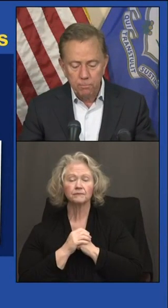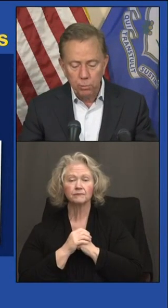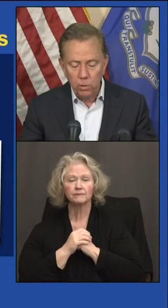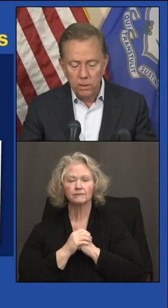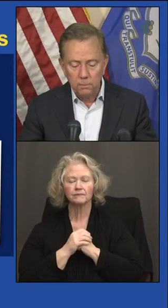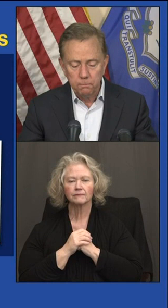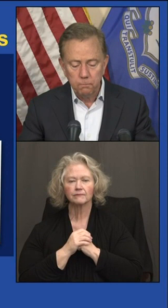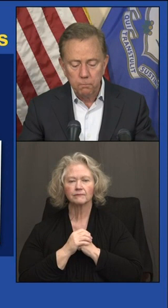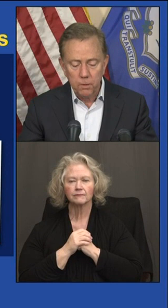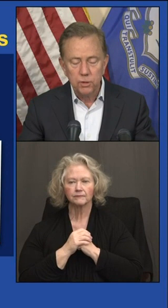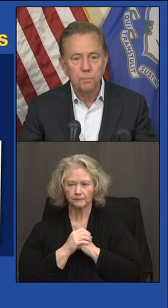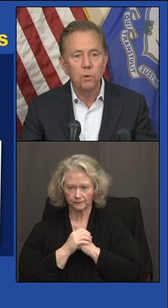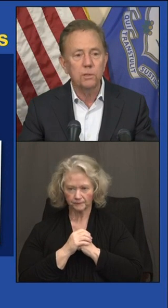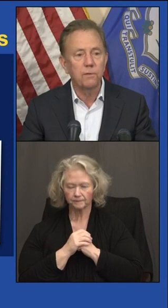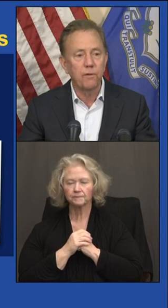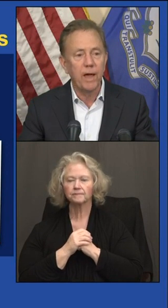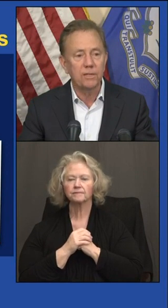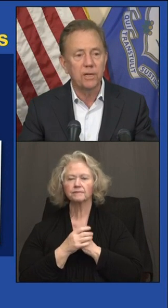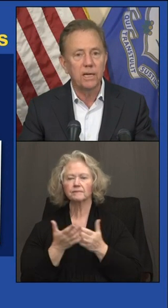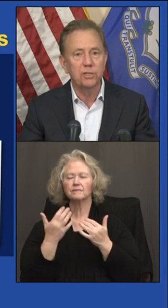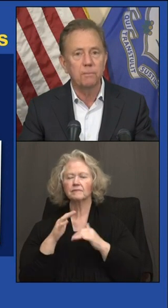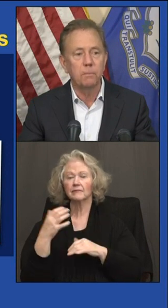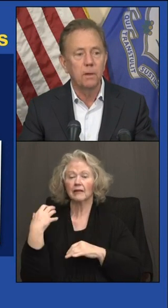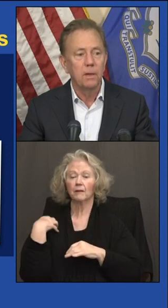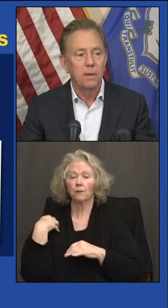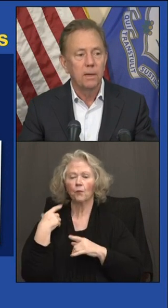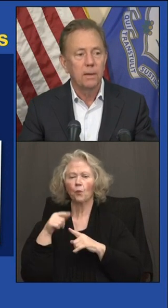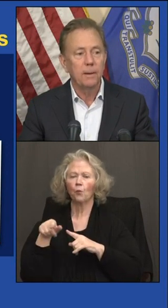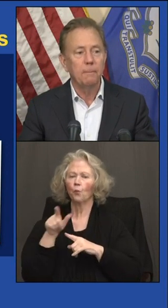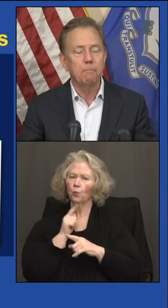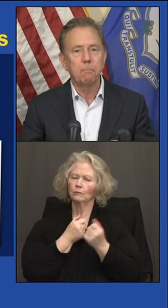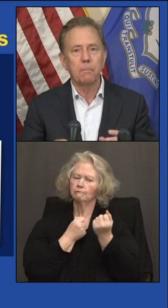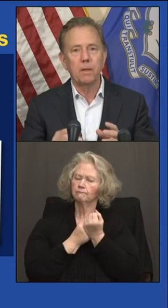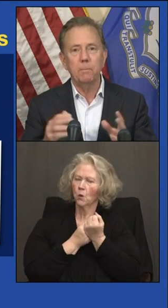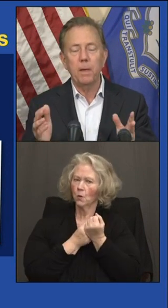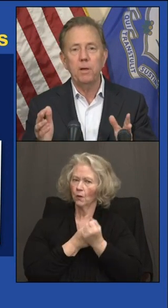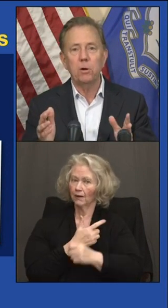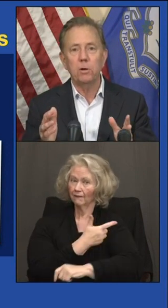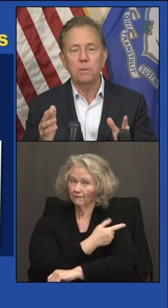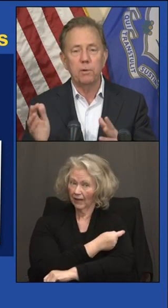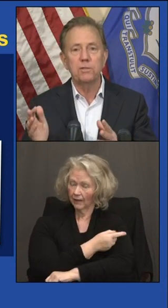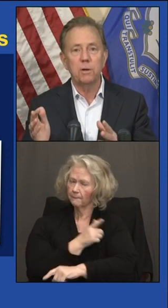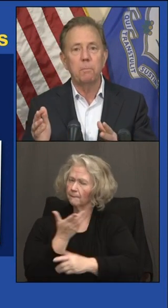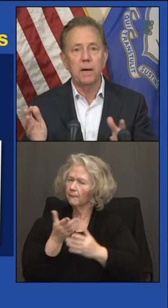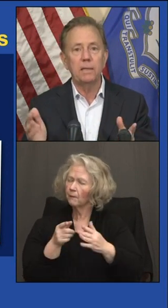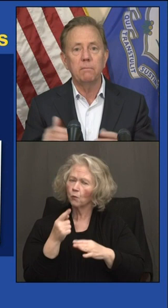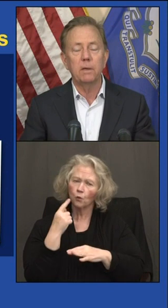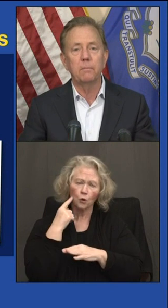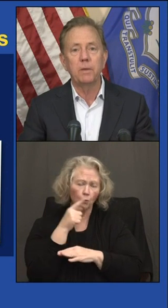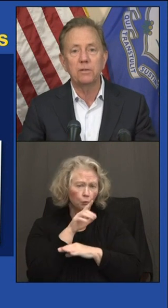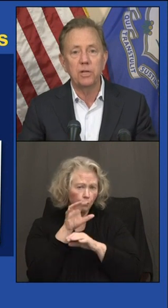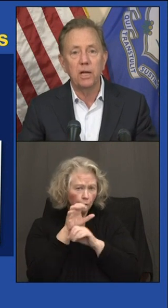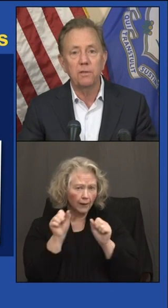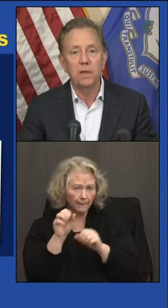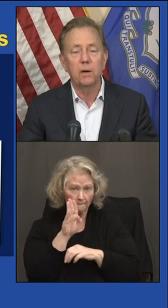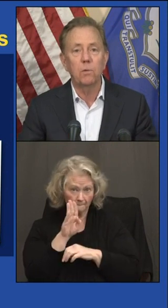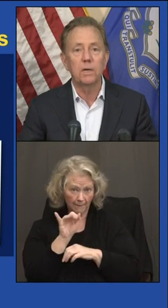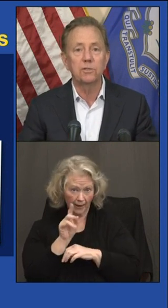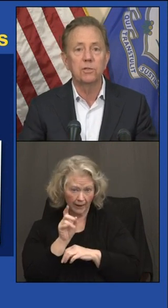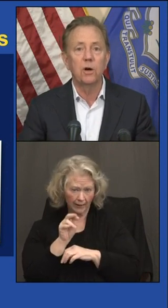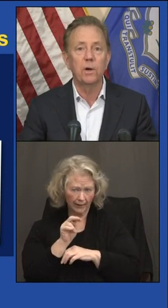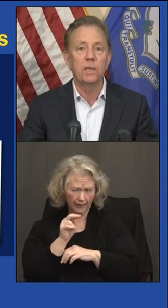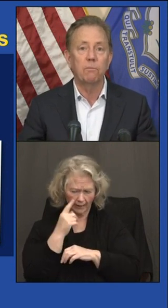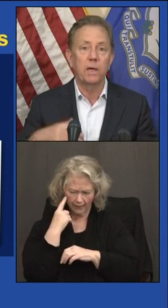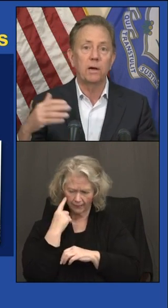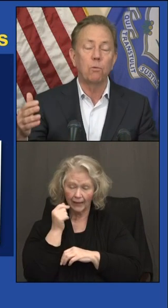The employer supports for vaccination. You maybe heard President Biden yesterday, I think it